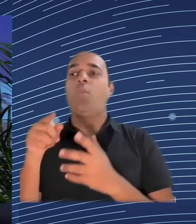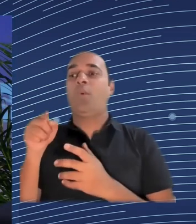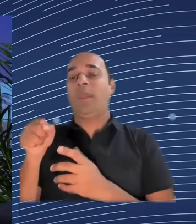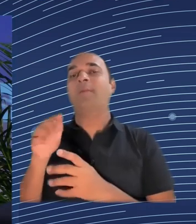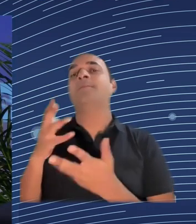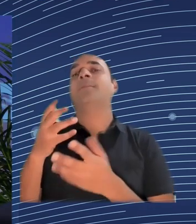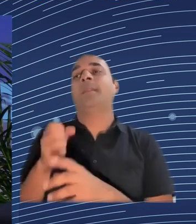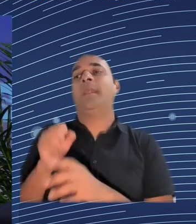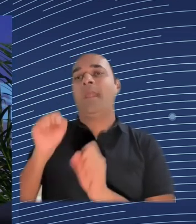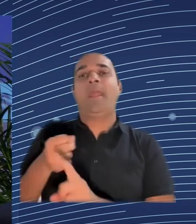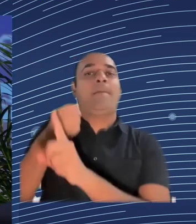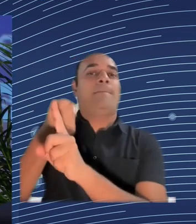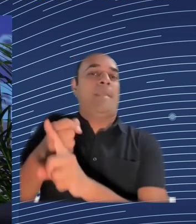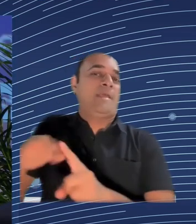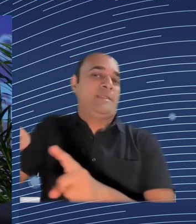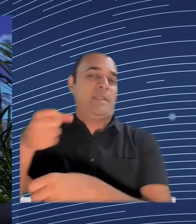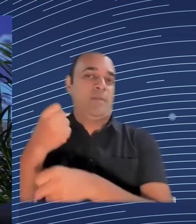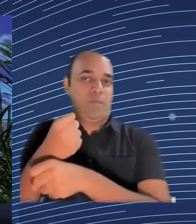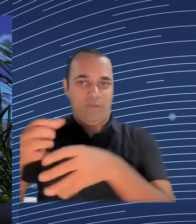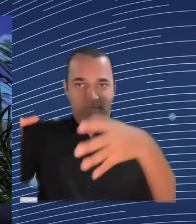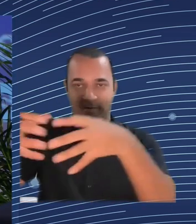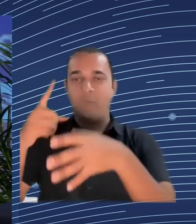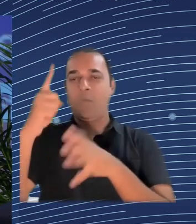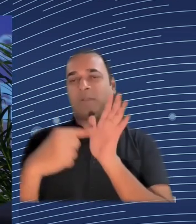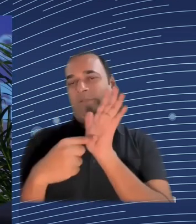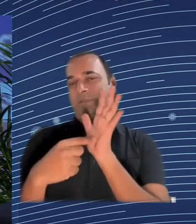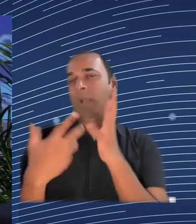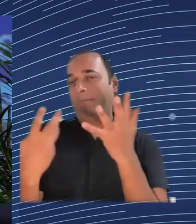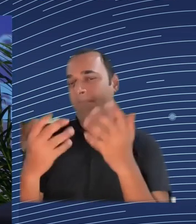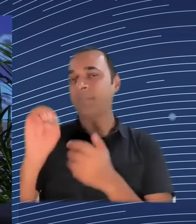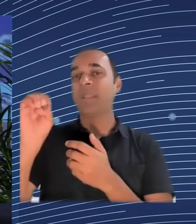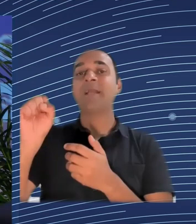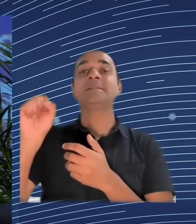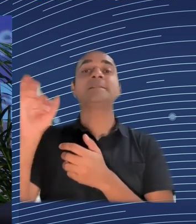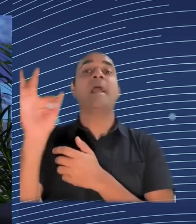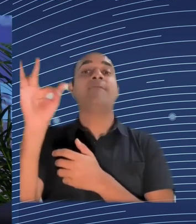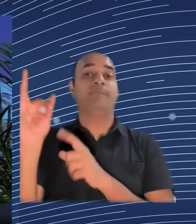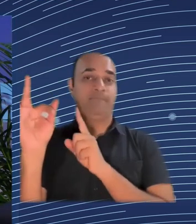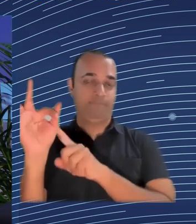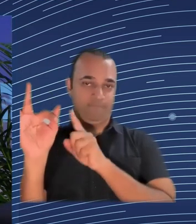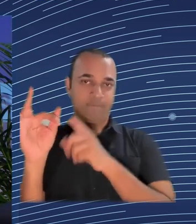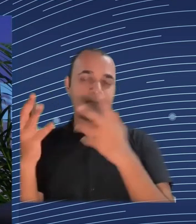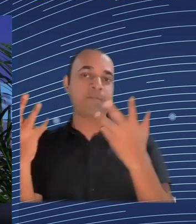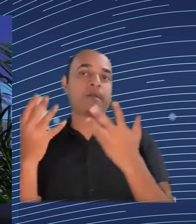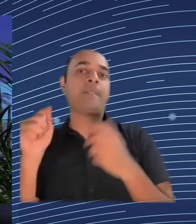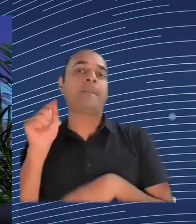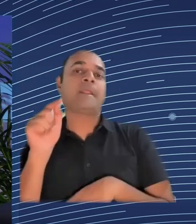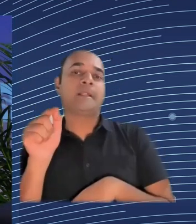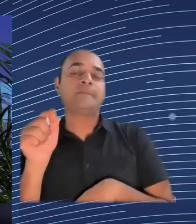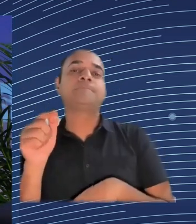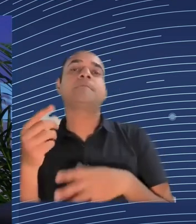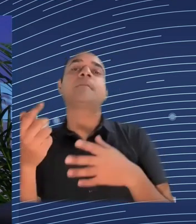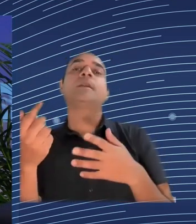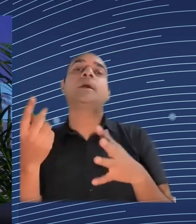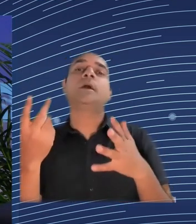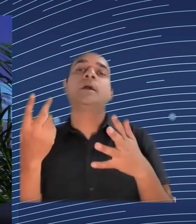Policy is facing such dynamic and such transformative challenges. Of course, I'm coming from the East